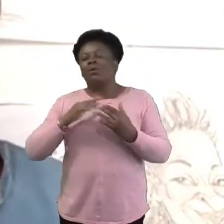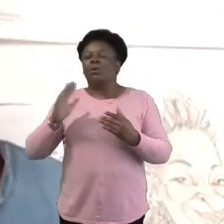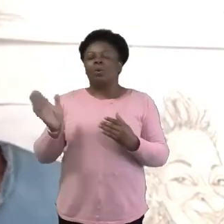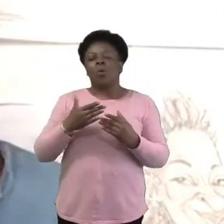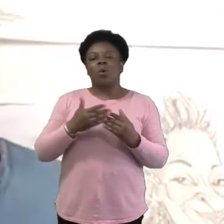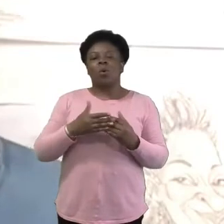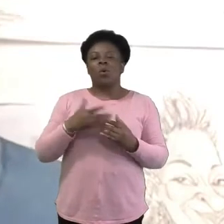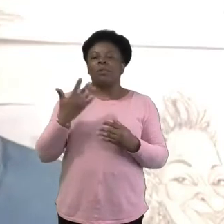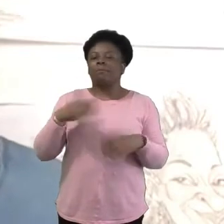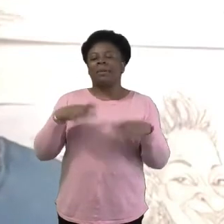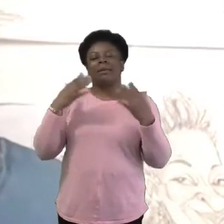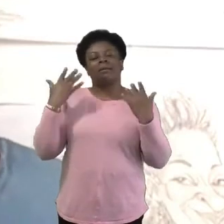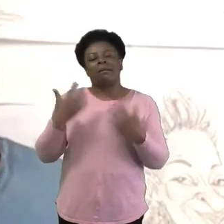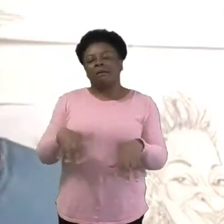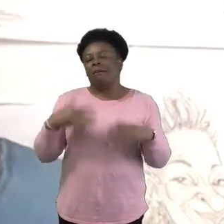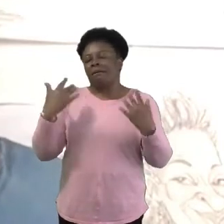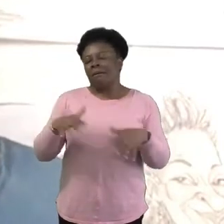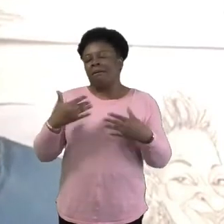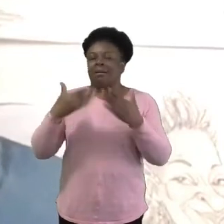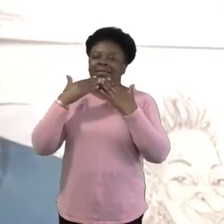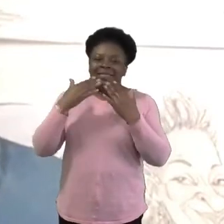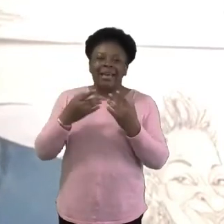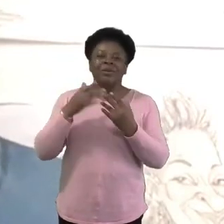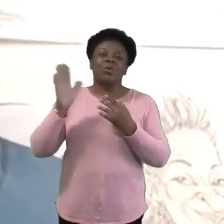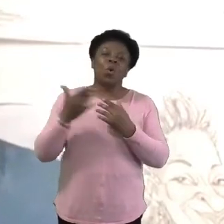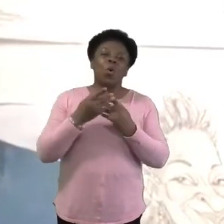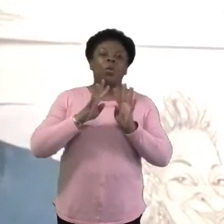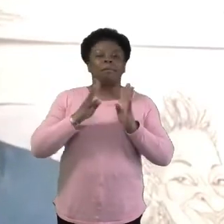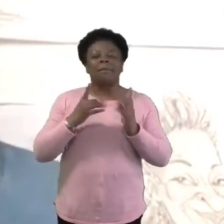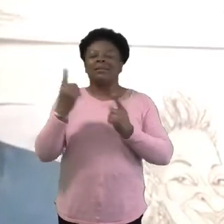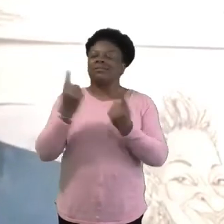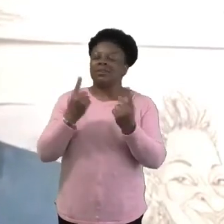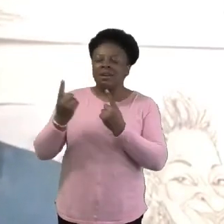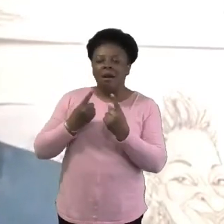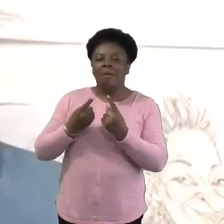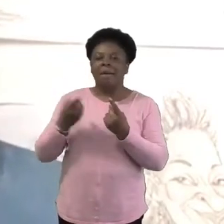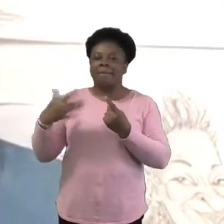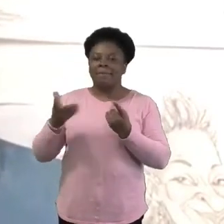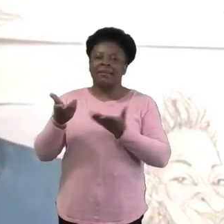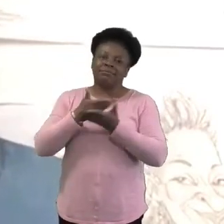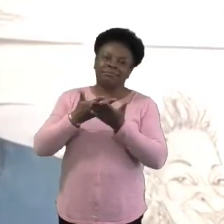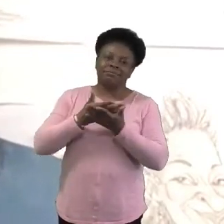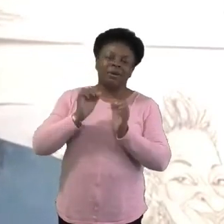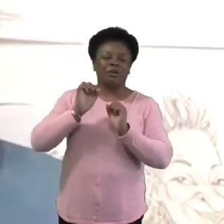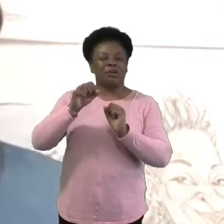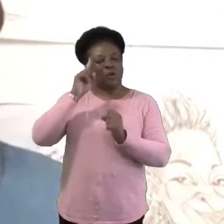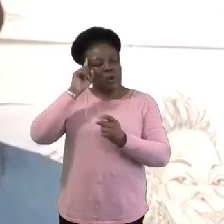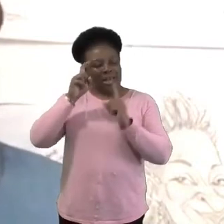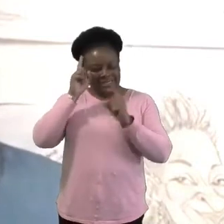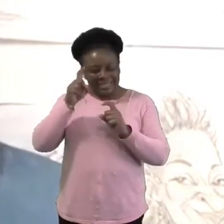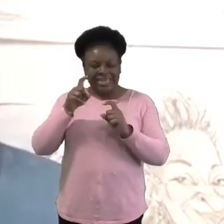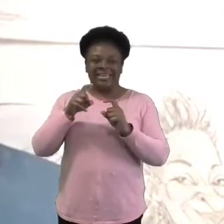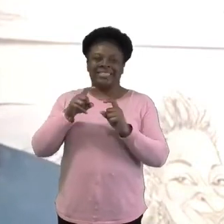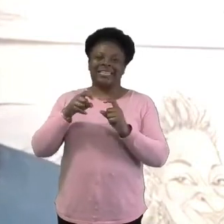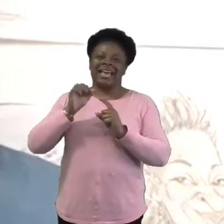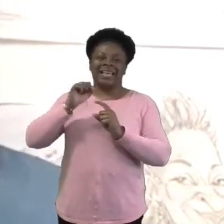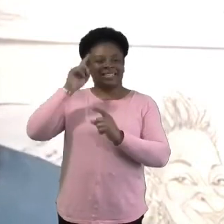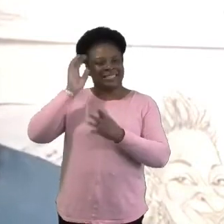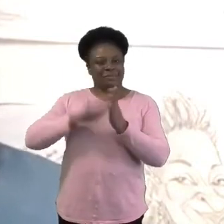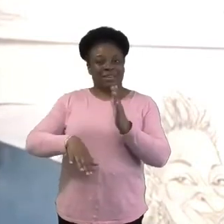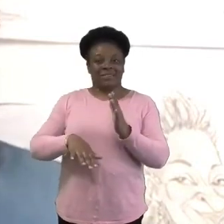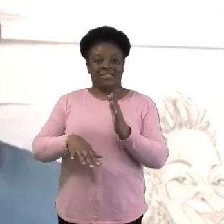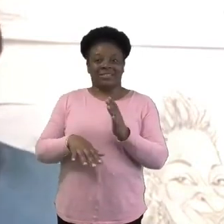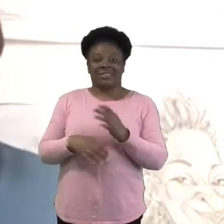you all, um, come and share your insights to us. So, everybody,